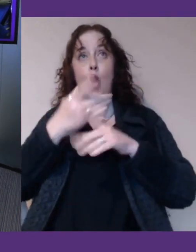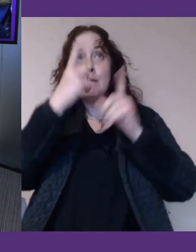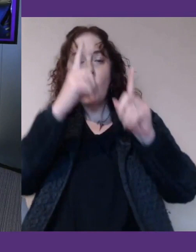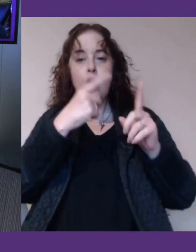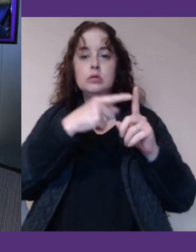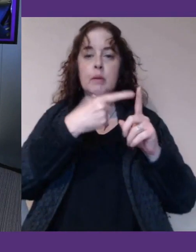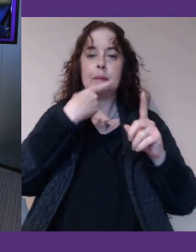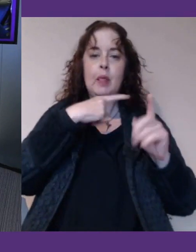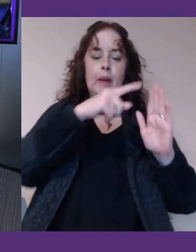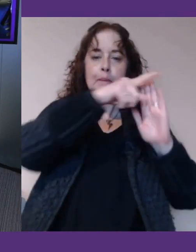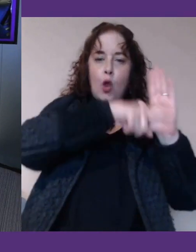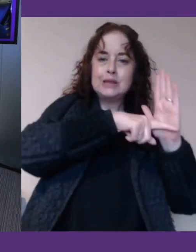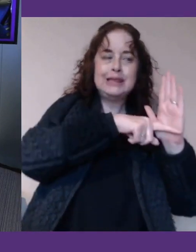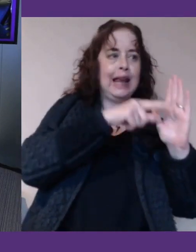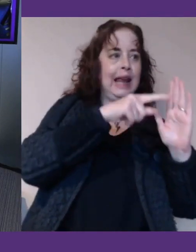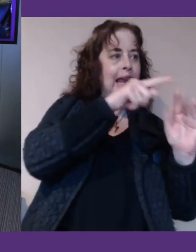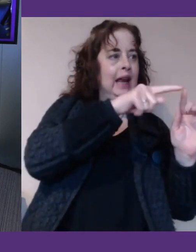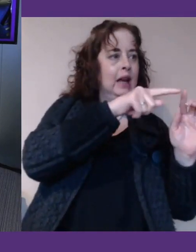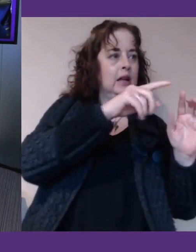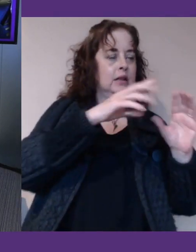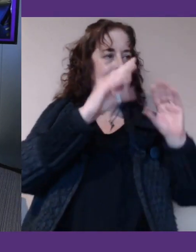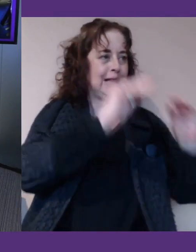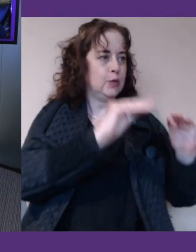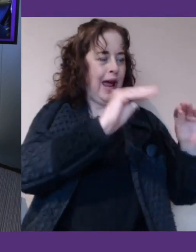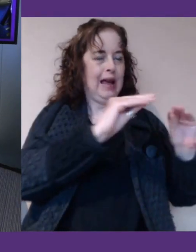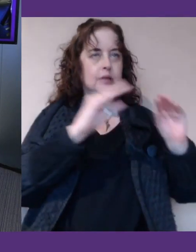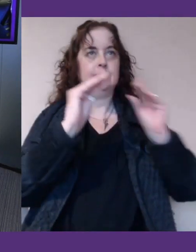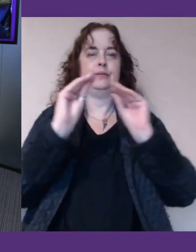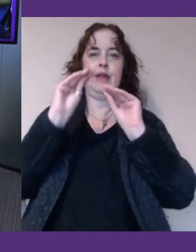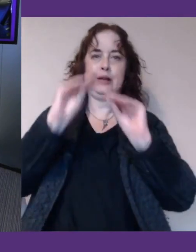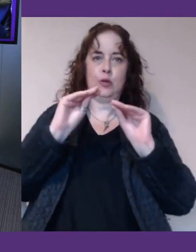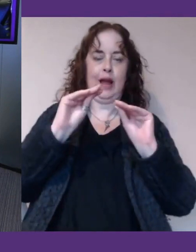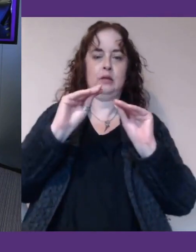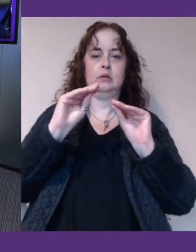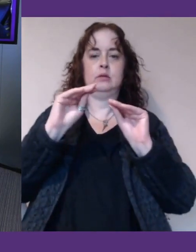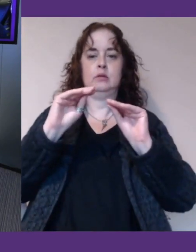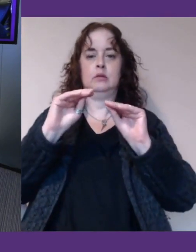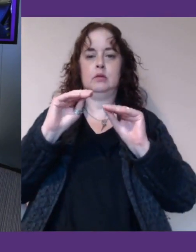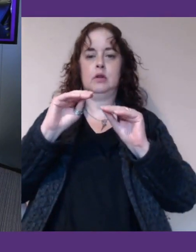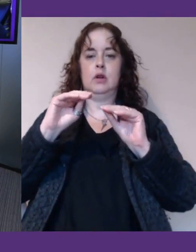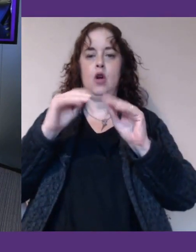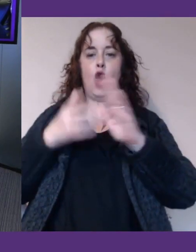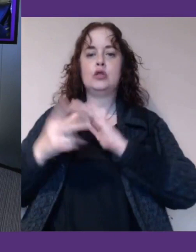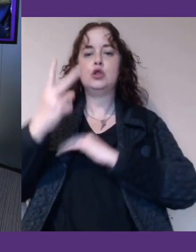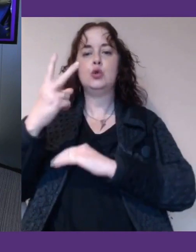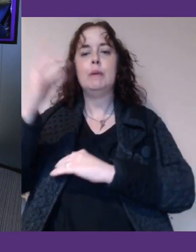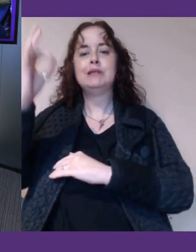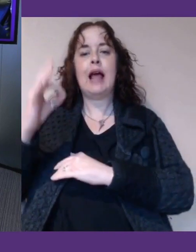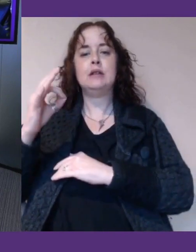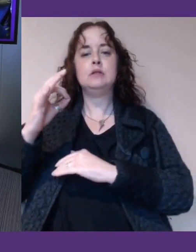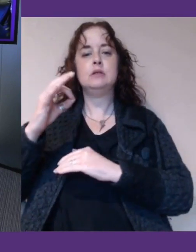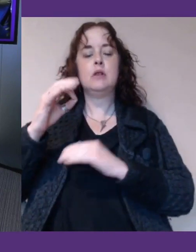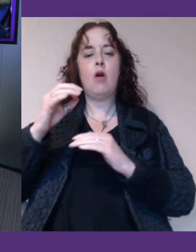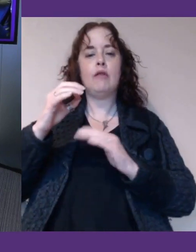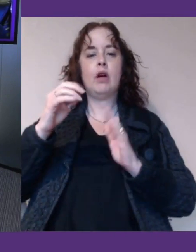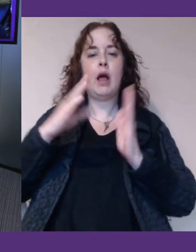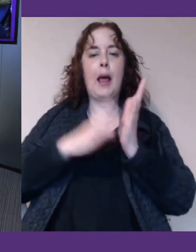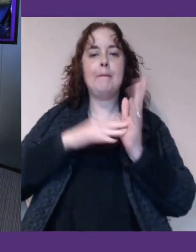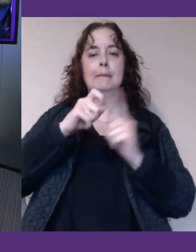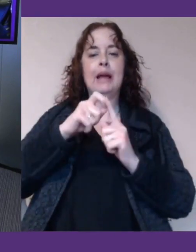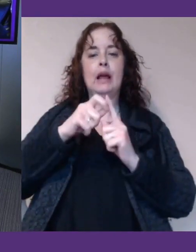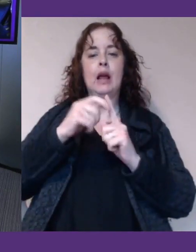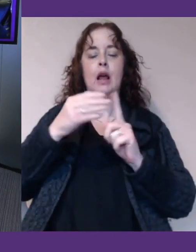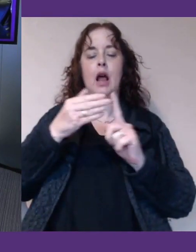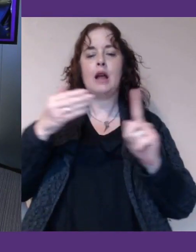sphere must be educated. In this country, less than 2% of our members of parliament identify as disabled. And,